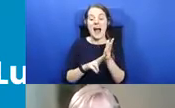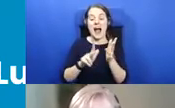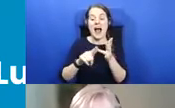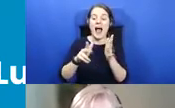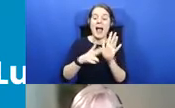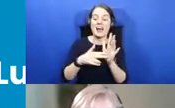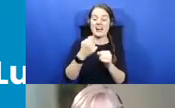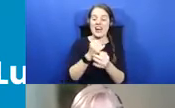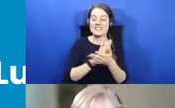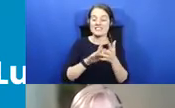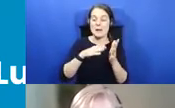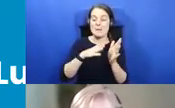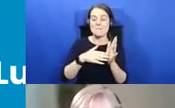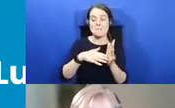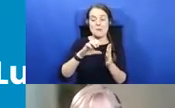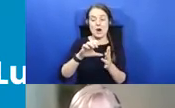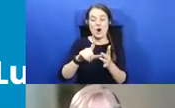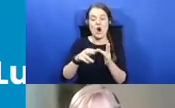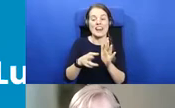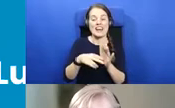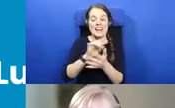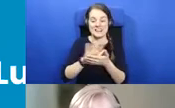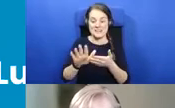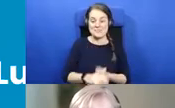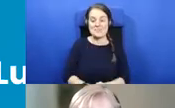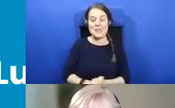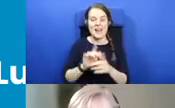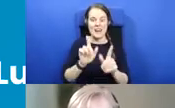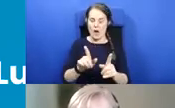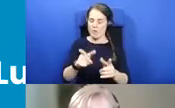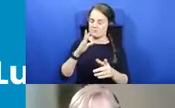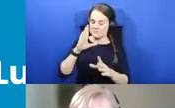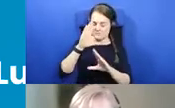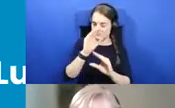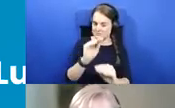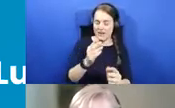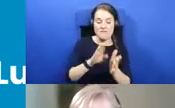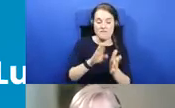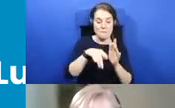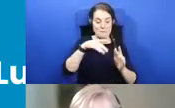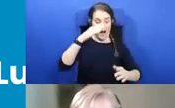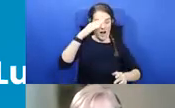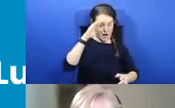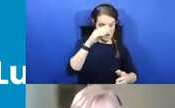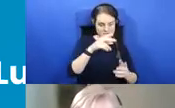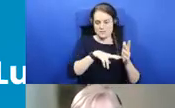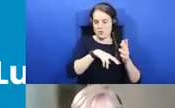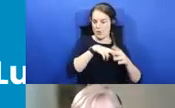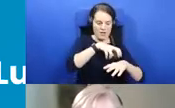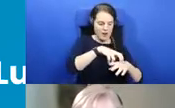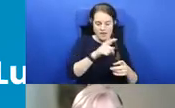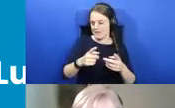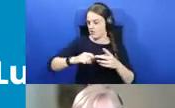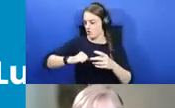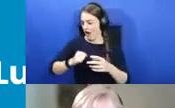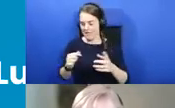Scotland, Northern Ireland and Ireland we are going to have a wonderfully vibrant